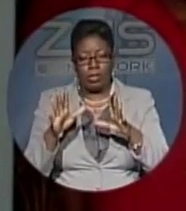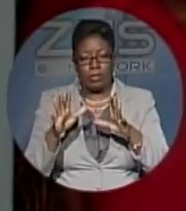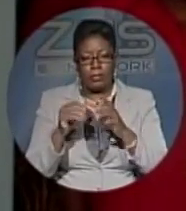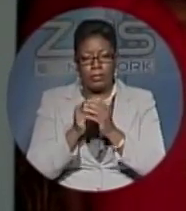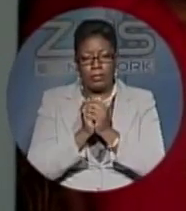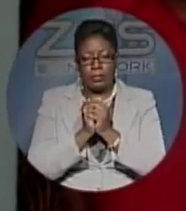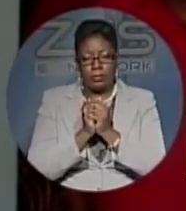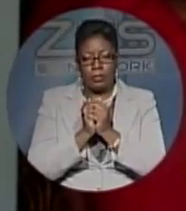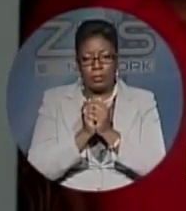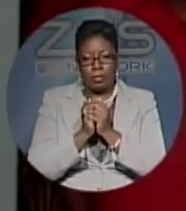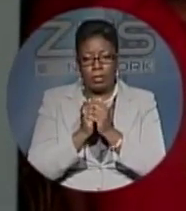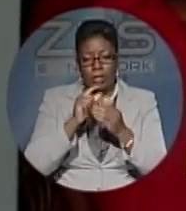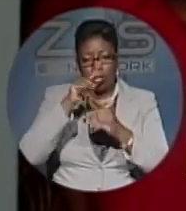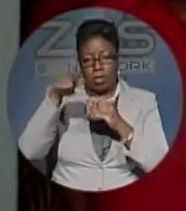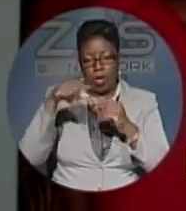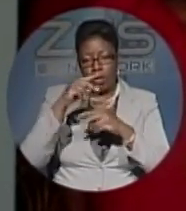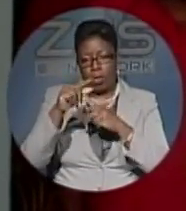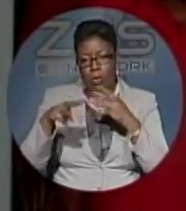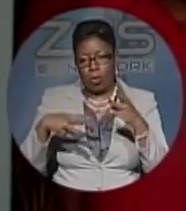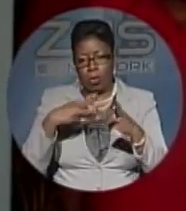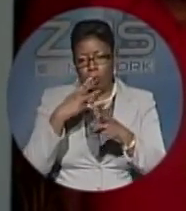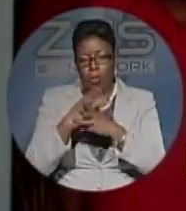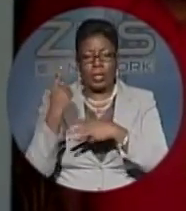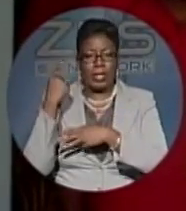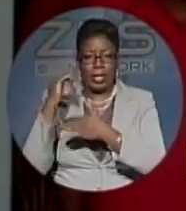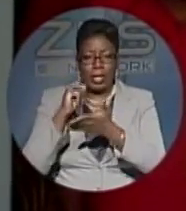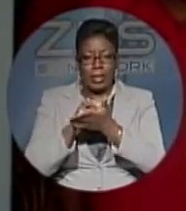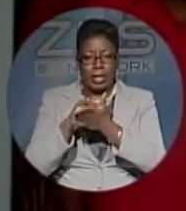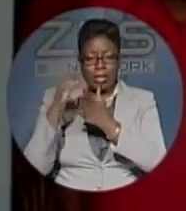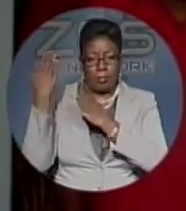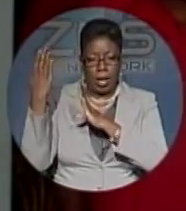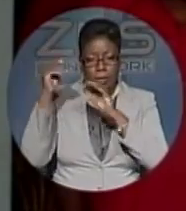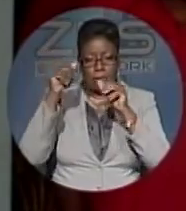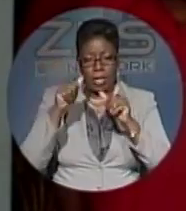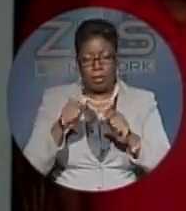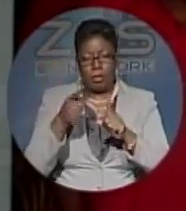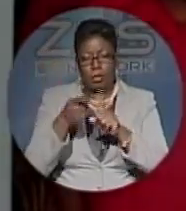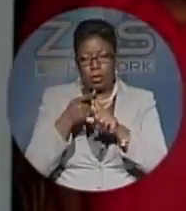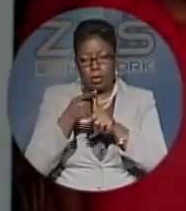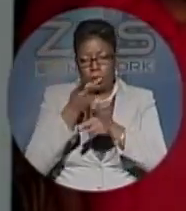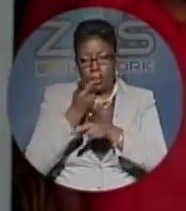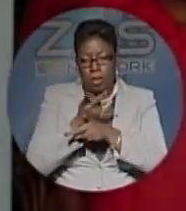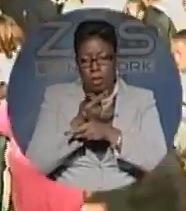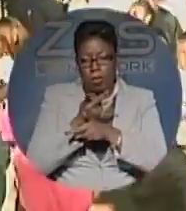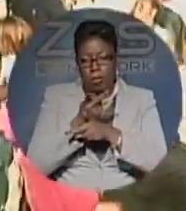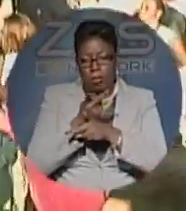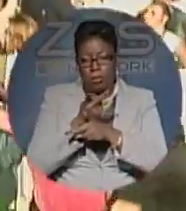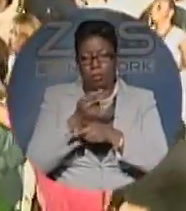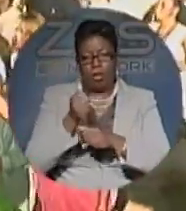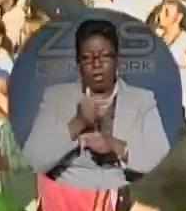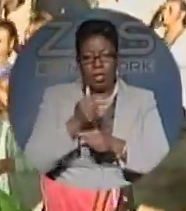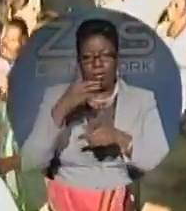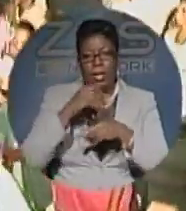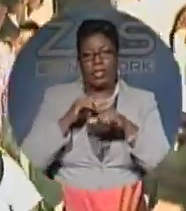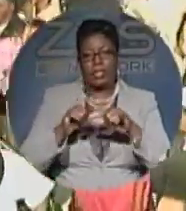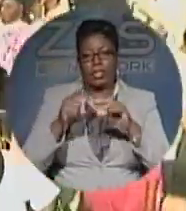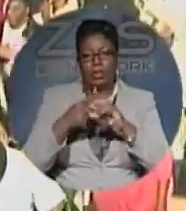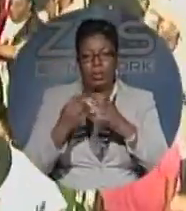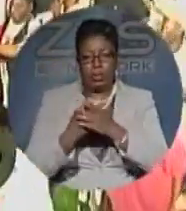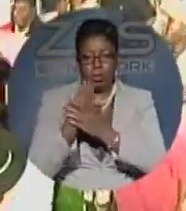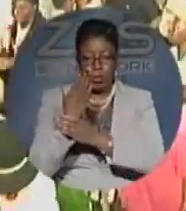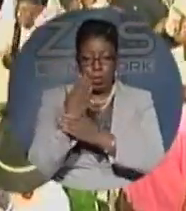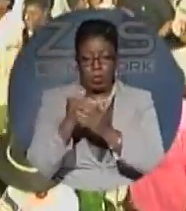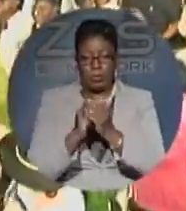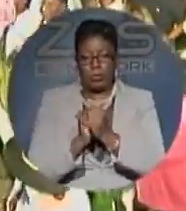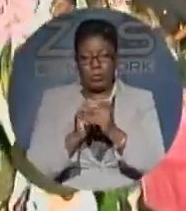that have actually collapsed in here in the Bahamas. We've been able to sustain ourselves and keep growing. Now, according to our sources, this